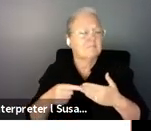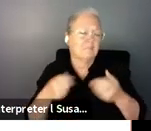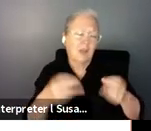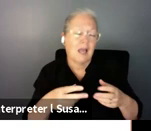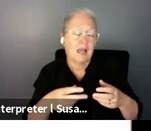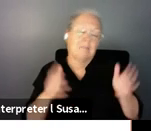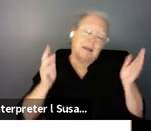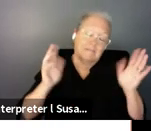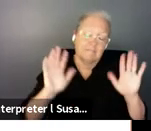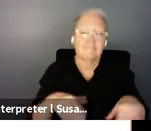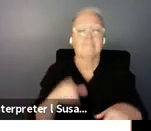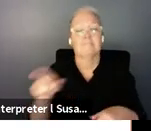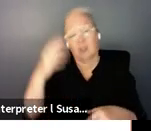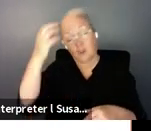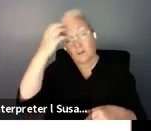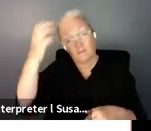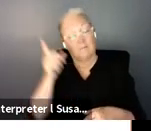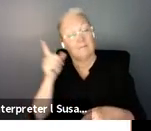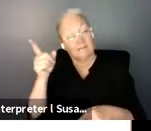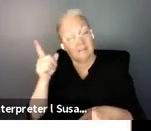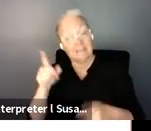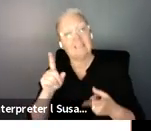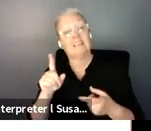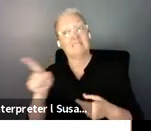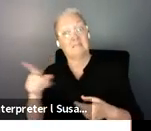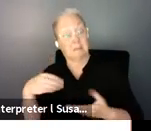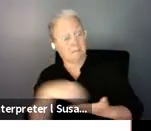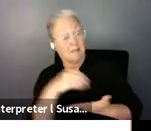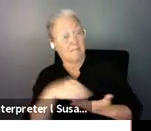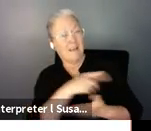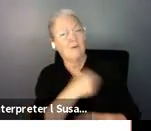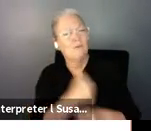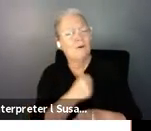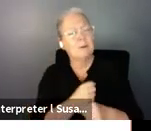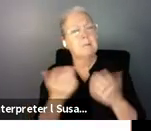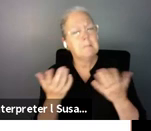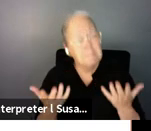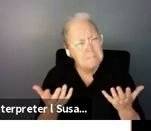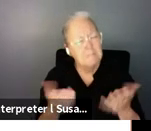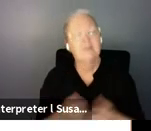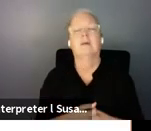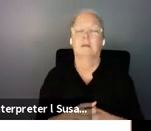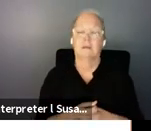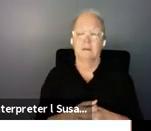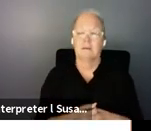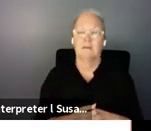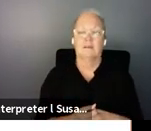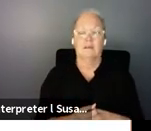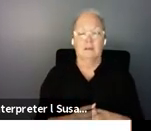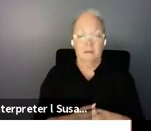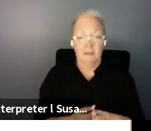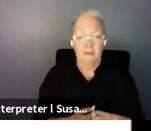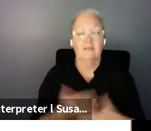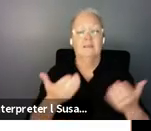and the government still pays for their work and um the payment uh the next problem the next